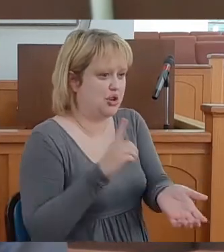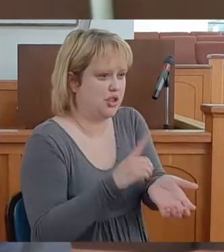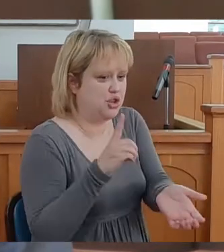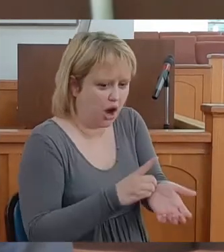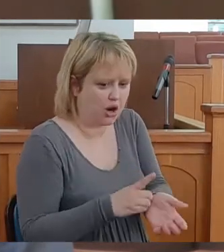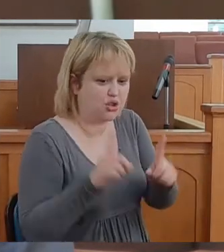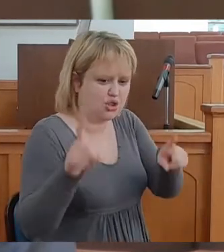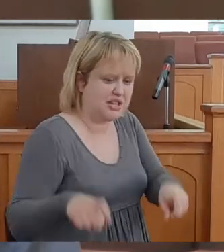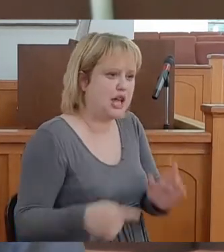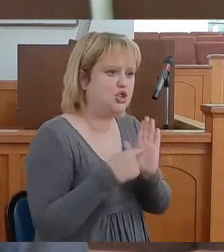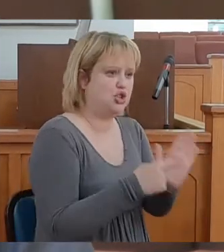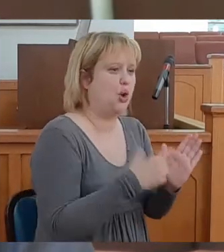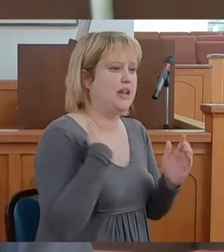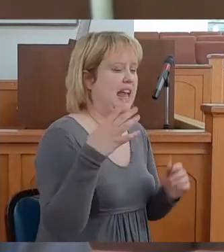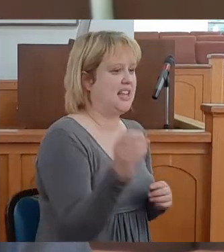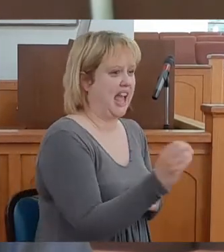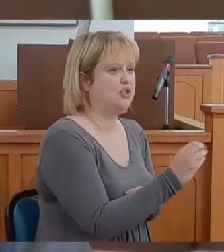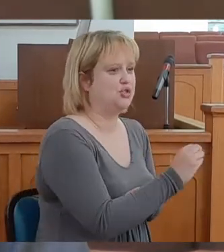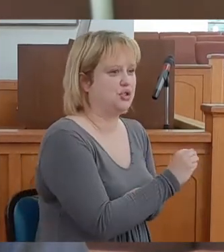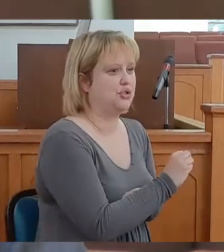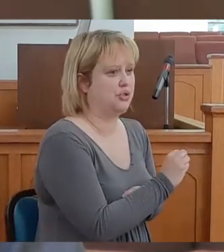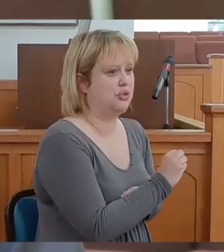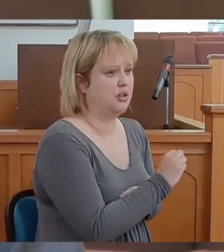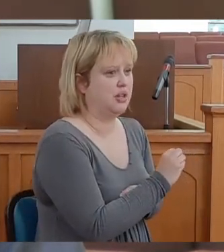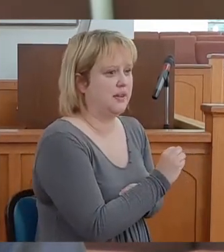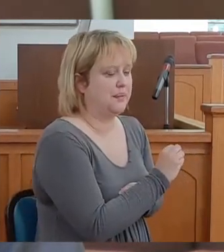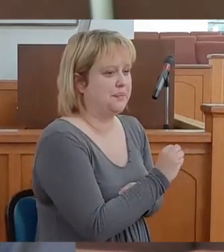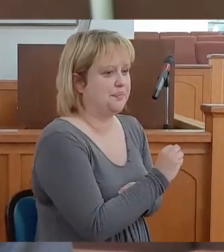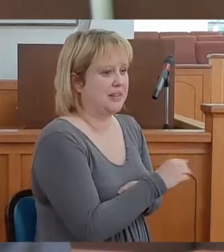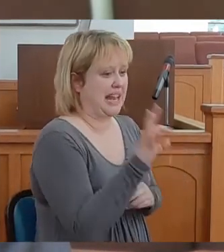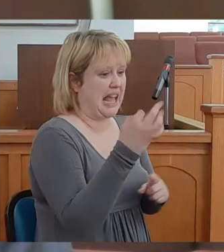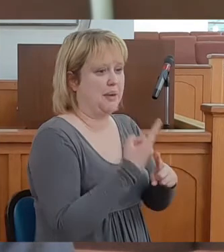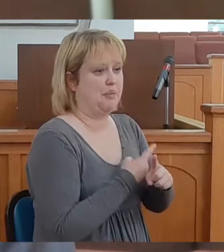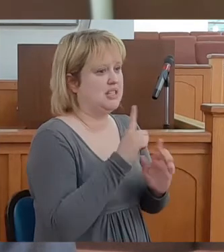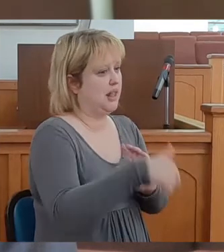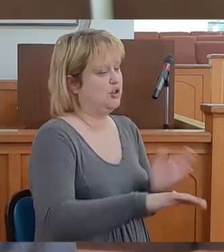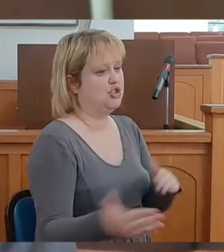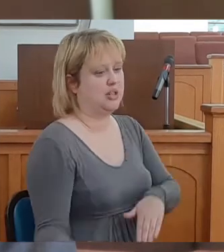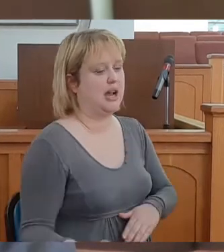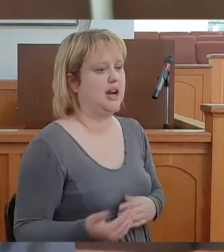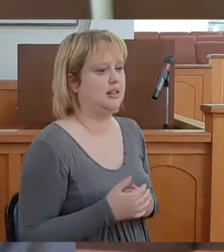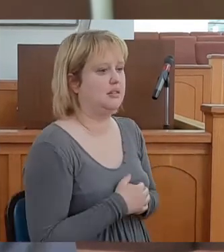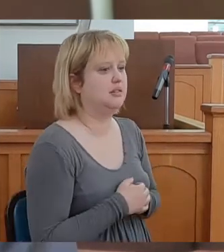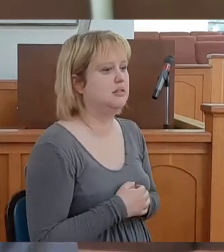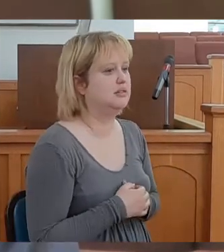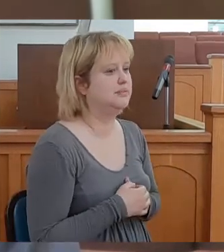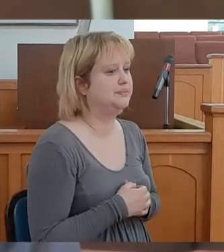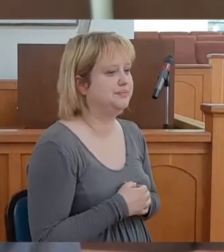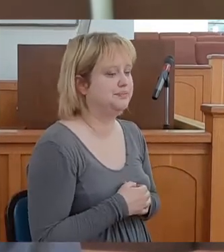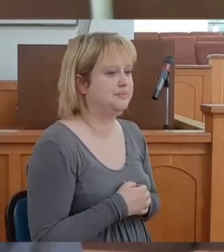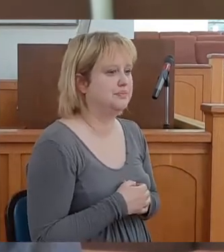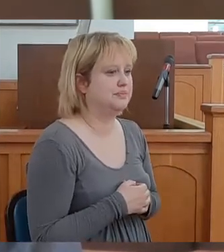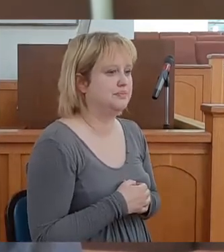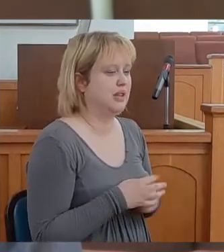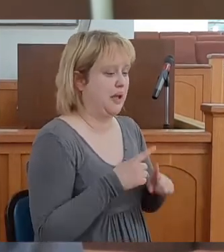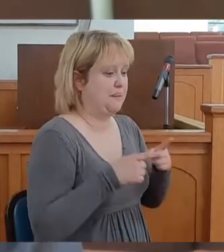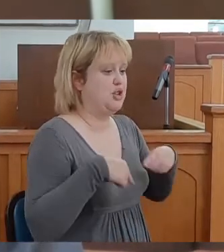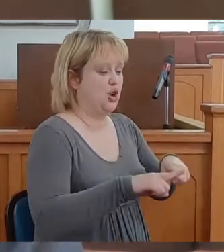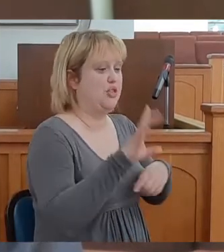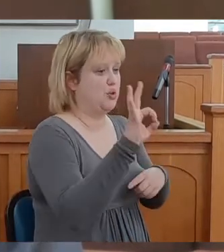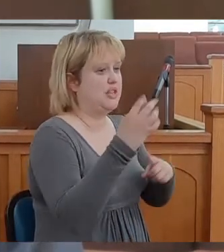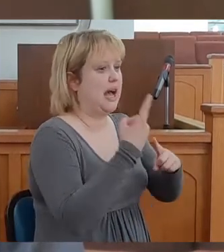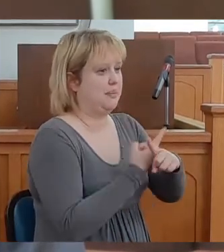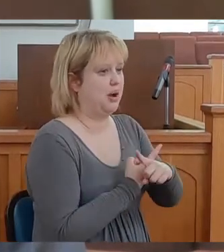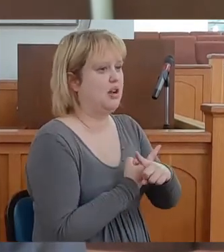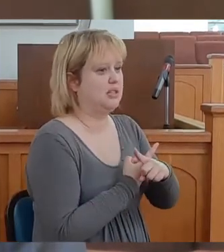doctor, tests revealed she had cancer. Nine months later, she died. But during those